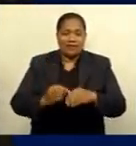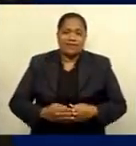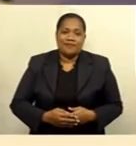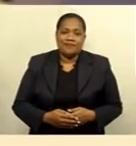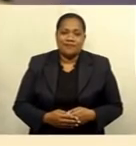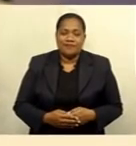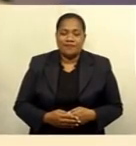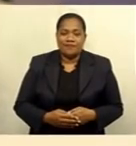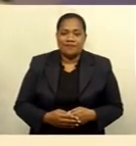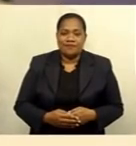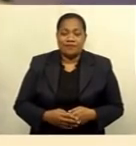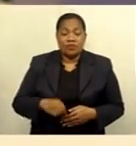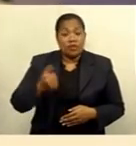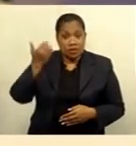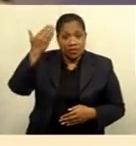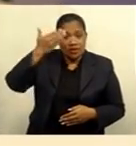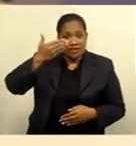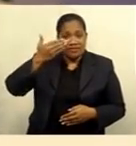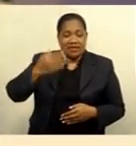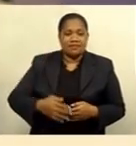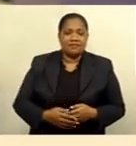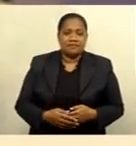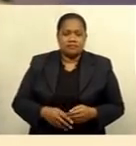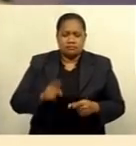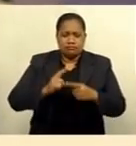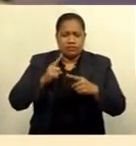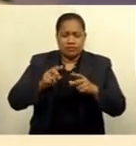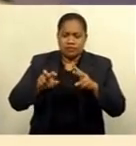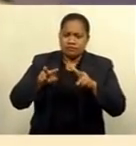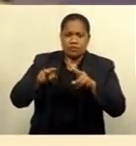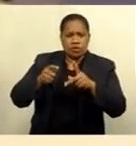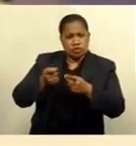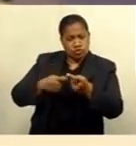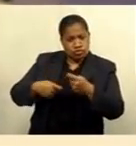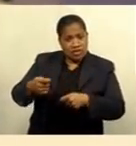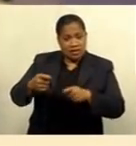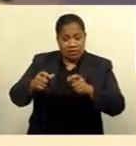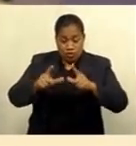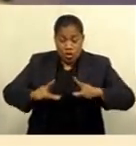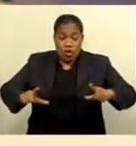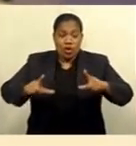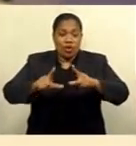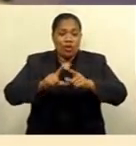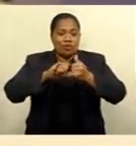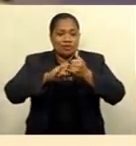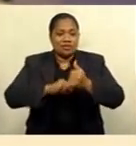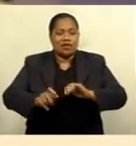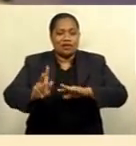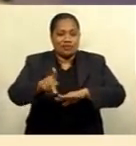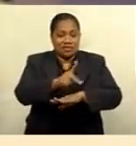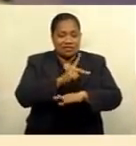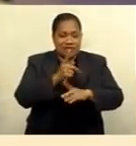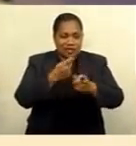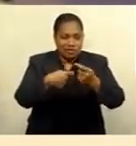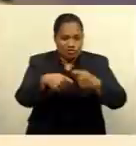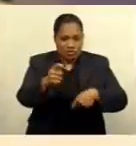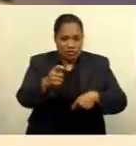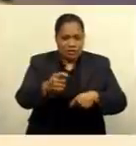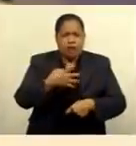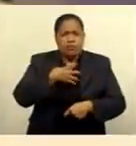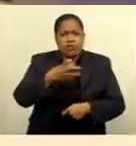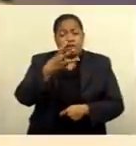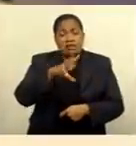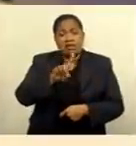money market. Good evening. A quick look at trades on our local South Pacific Stock Exchange. More than 31